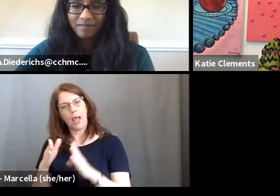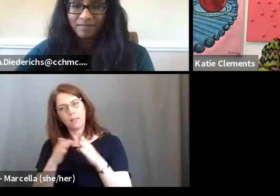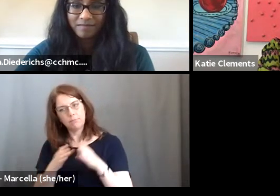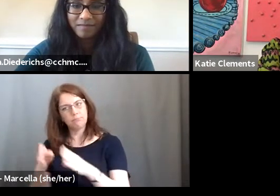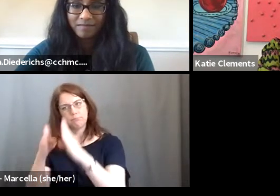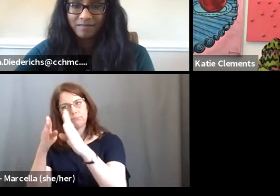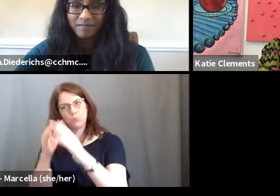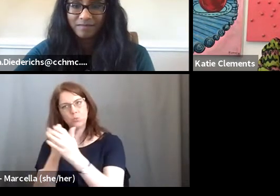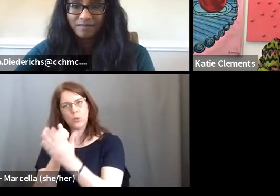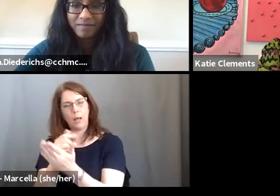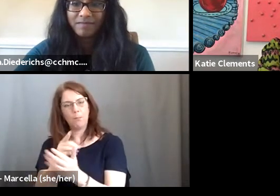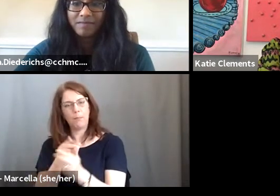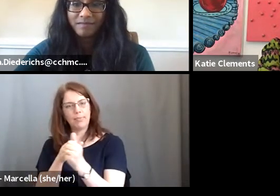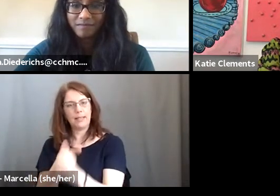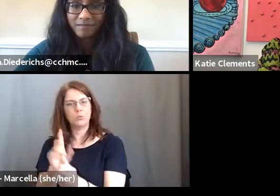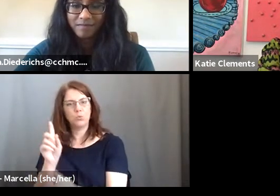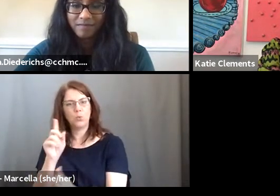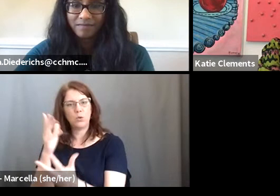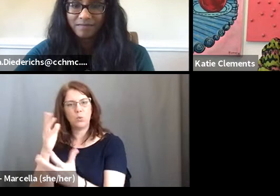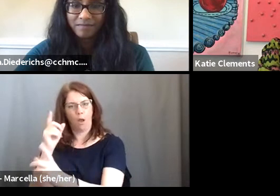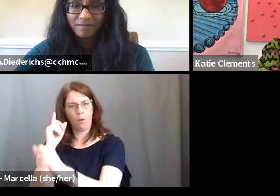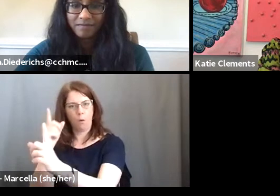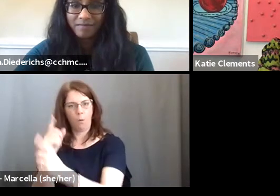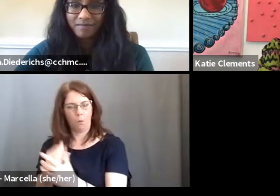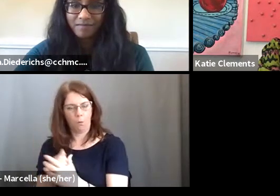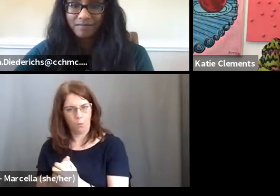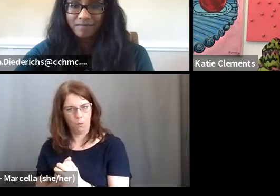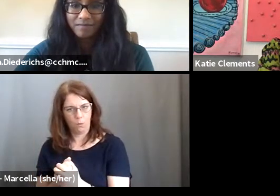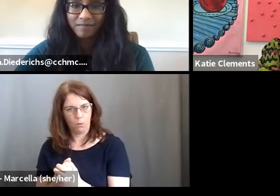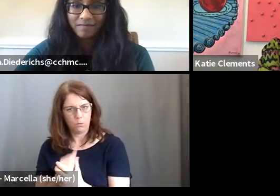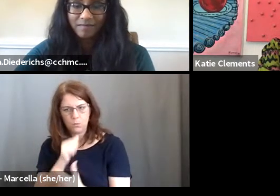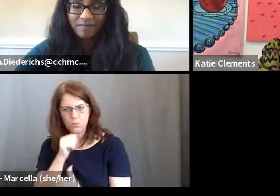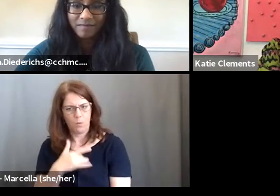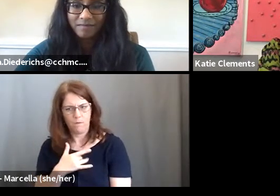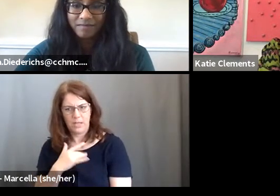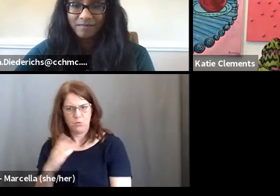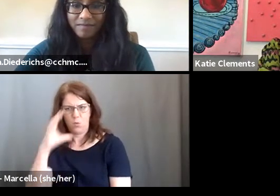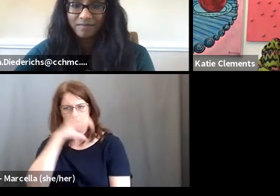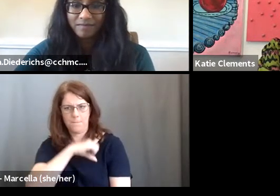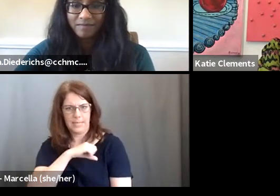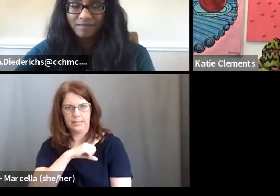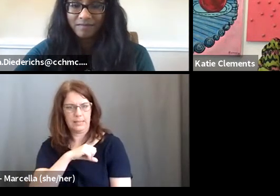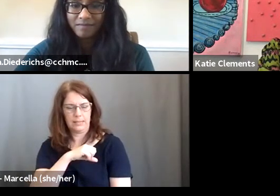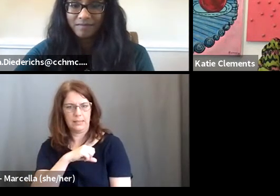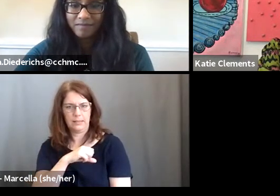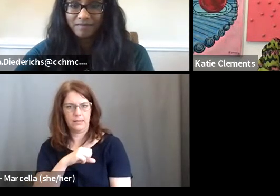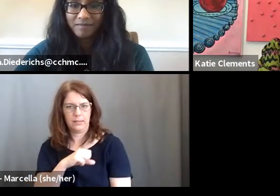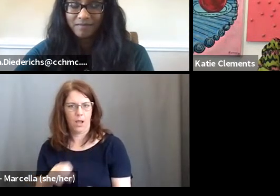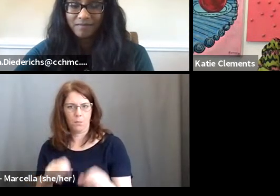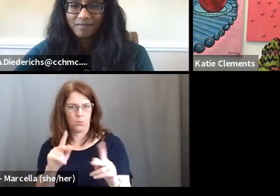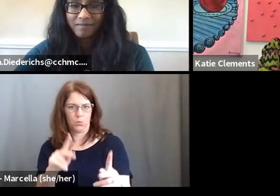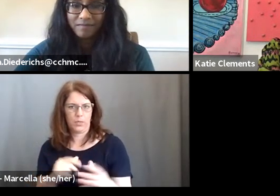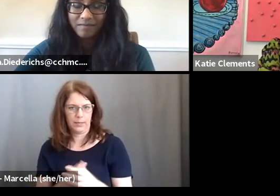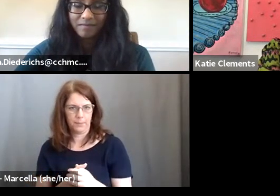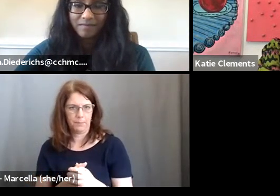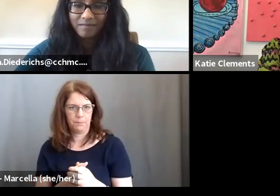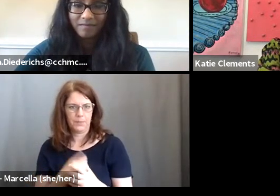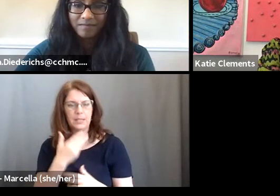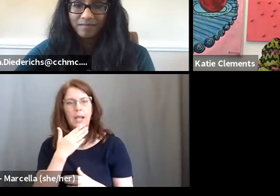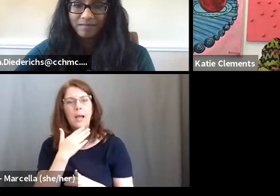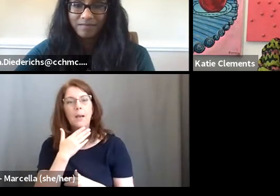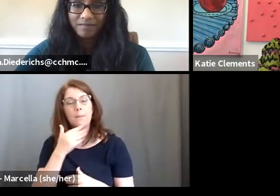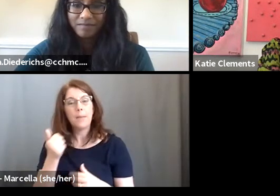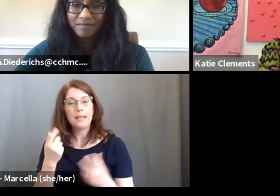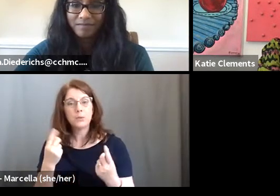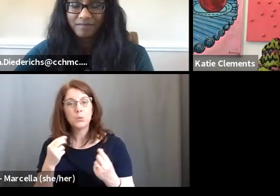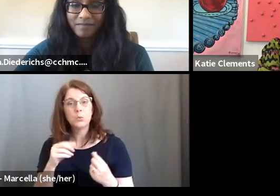help get to where you are. You shouldn't feel like you have missed your, your point to be able to do that. Um, you know, the best thing is to